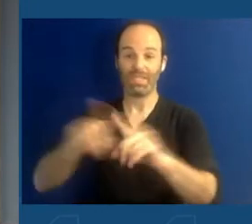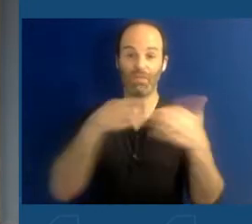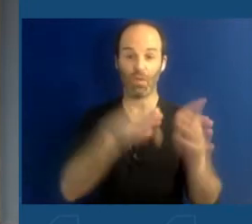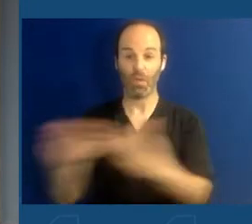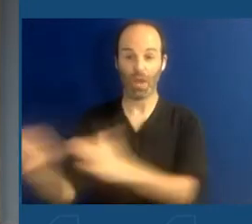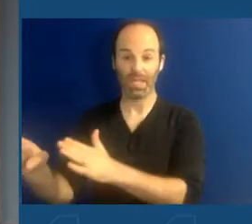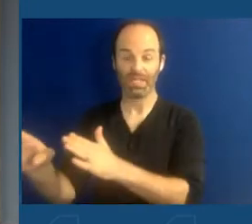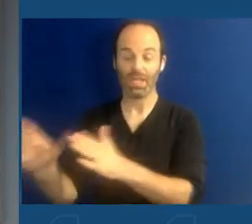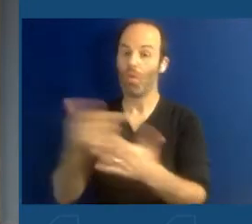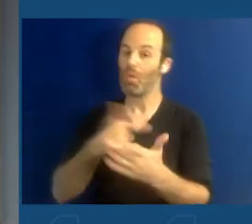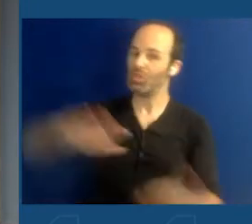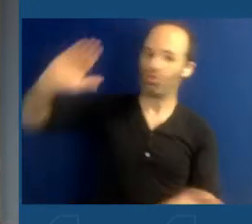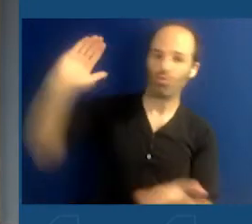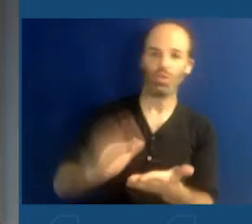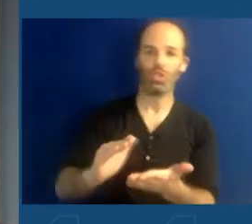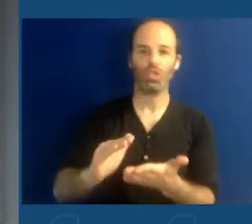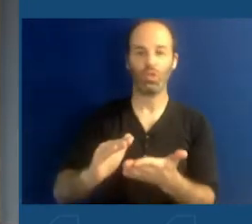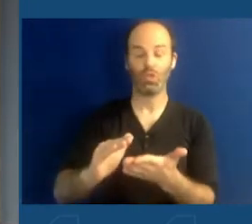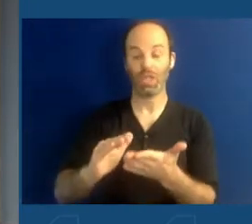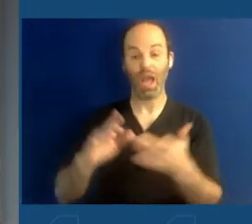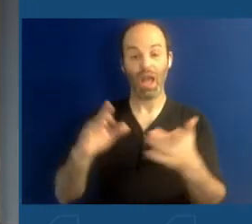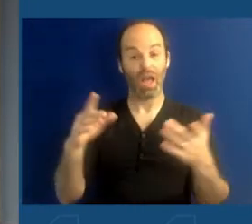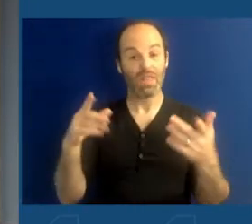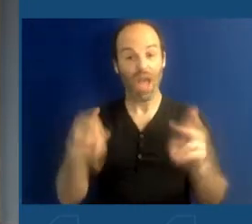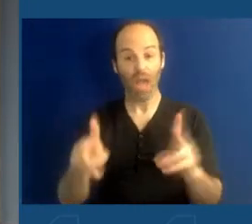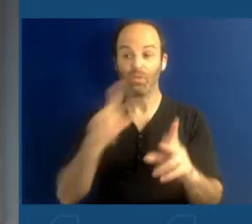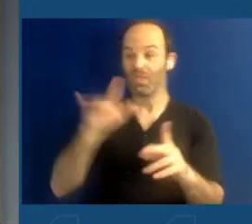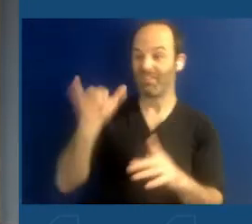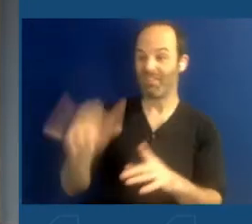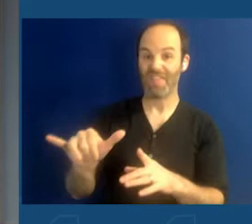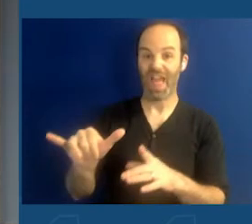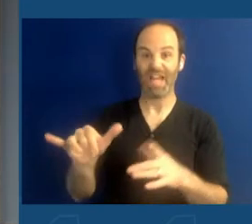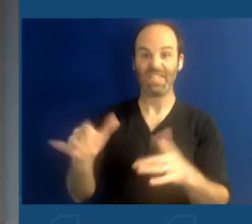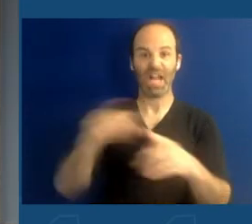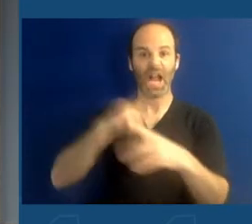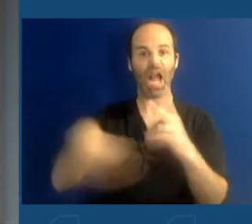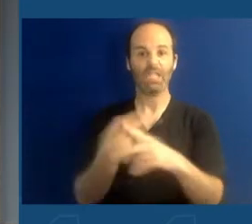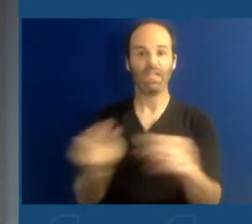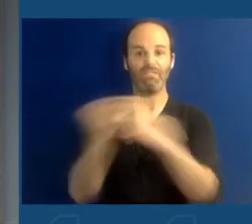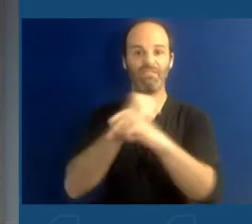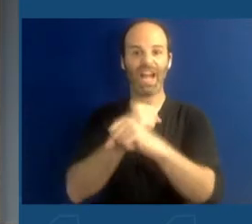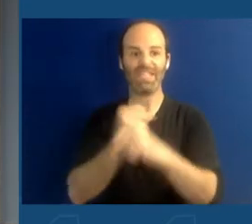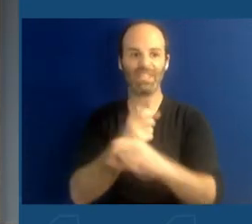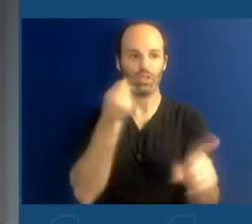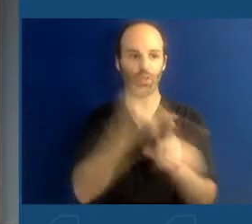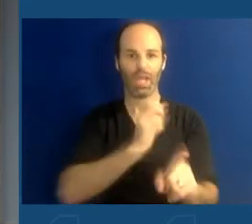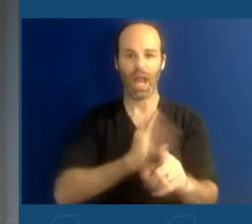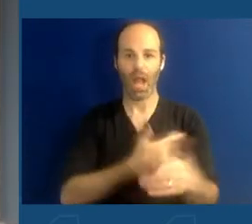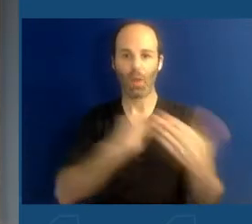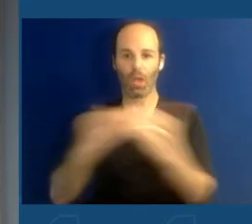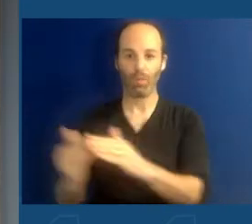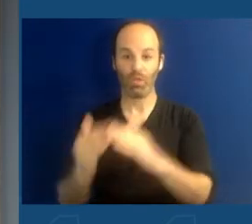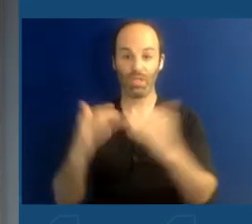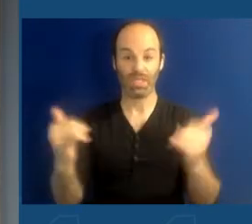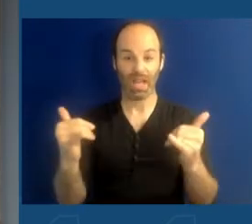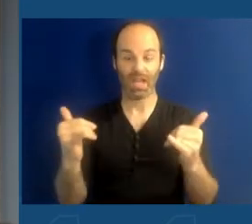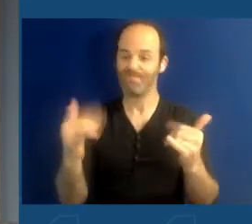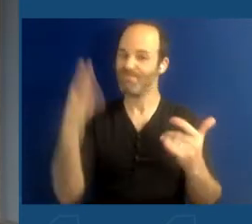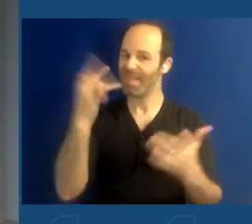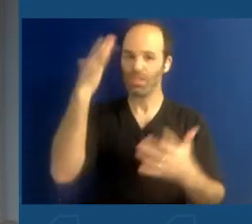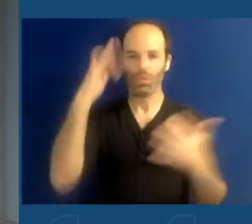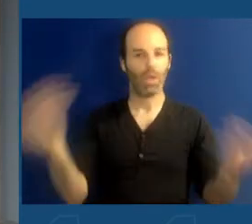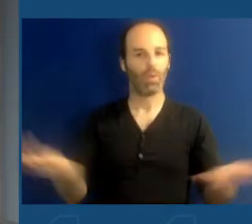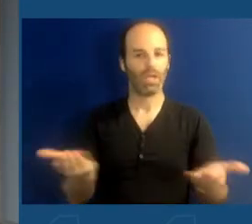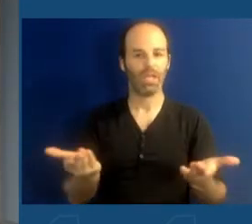this type of violence will visit our communities again. And that's why we're here today. Under Governor Hochul's leadership,